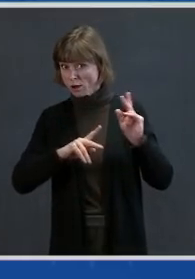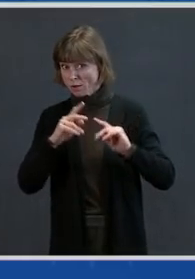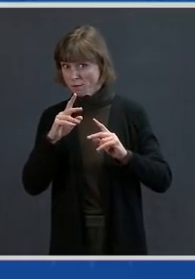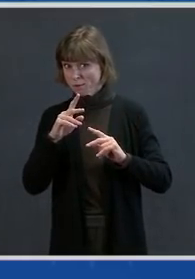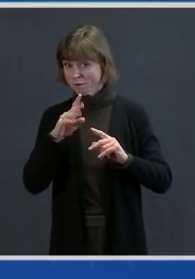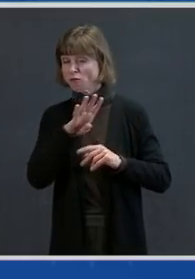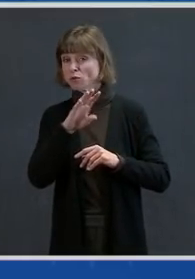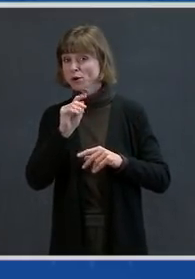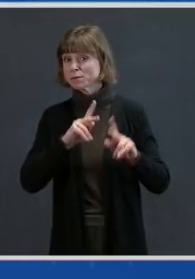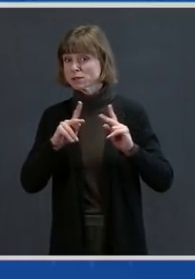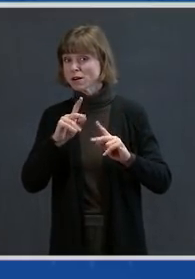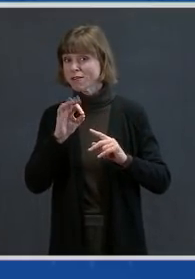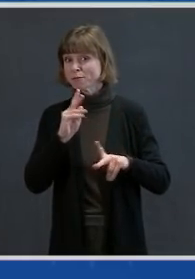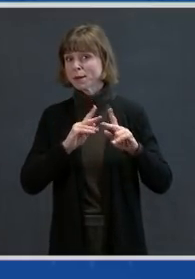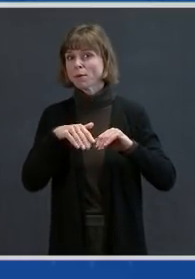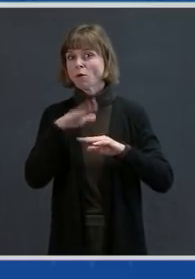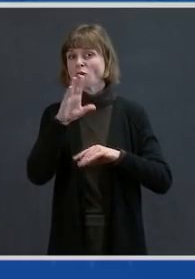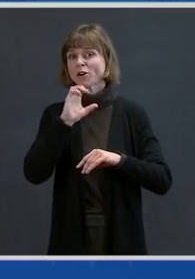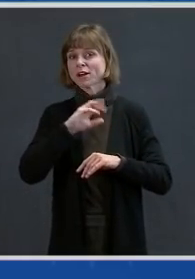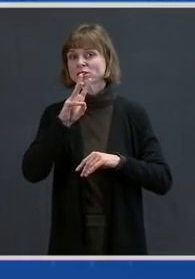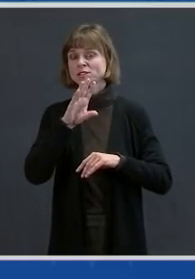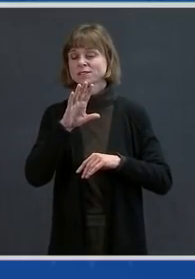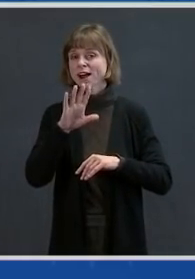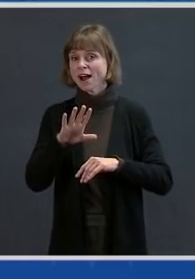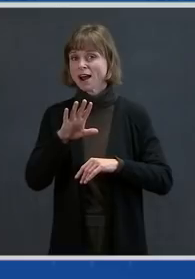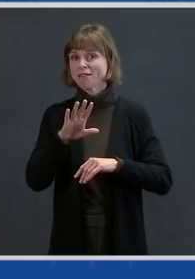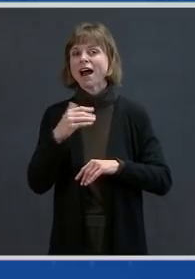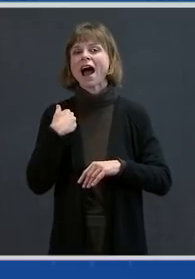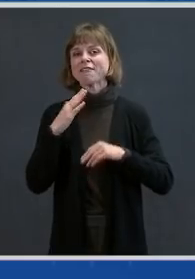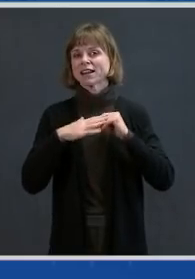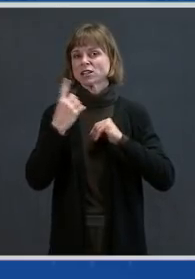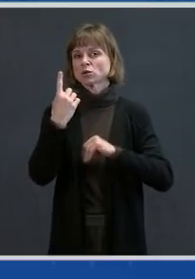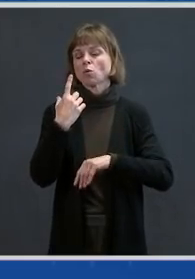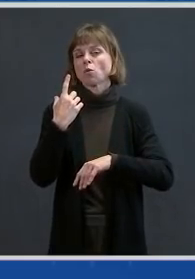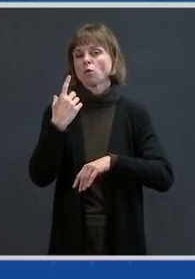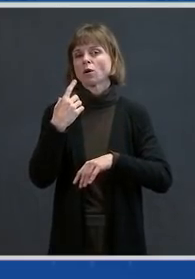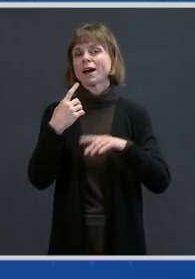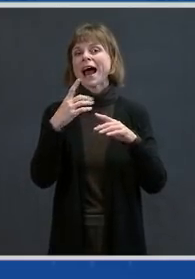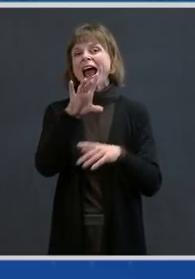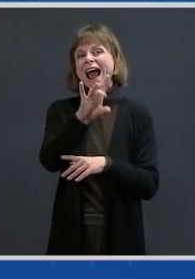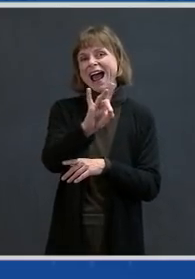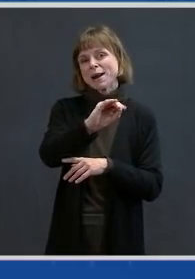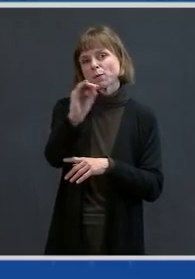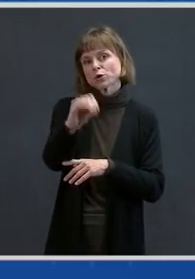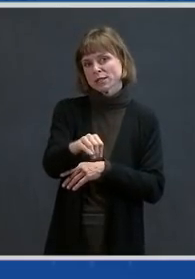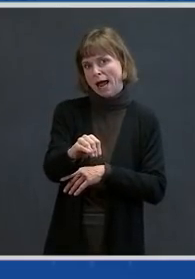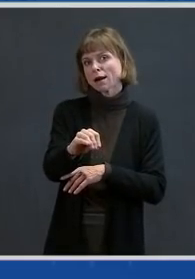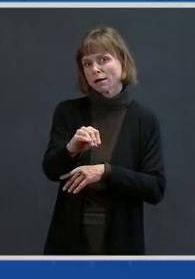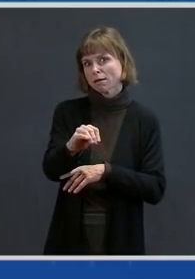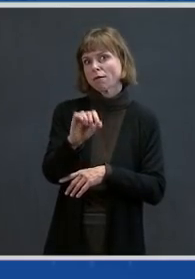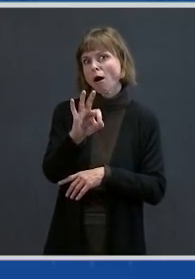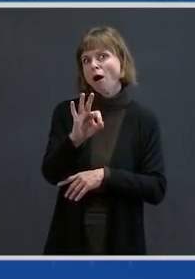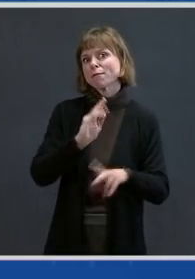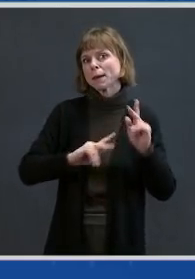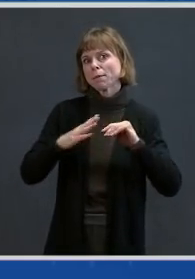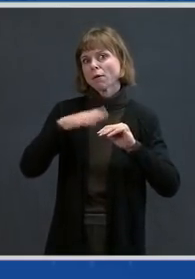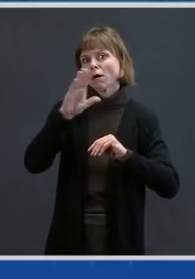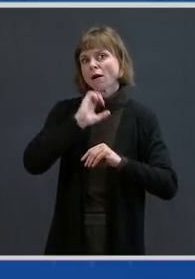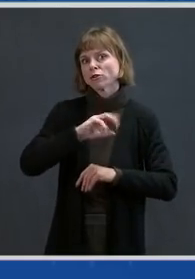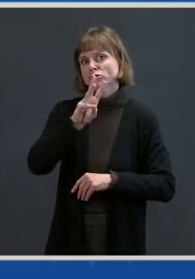least one shot now. That was 8 percent six weeks ago. I'm going repeat that. Eight percent of people over 65